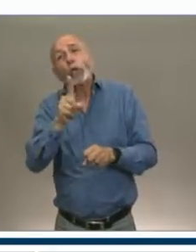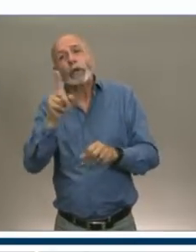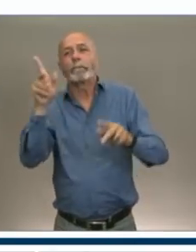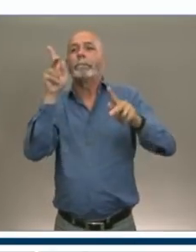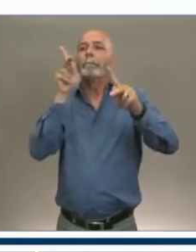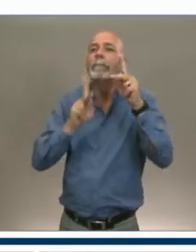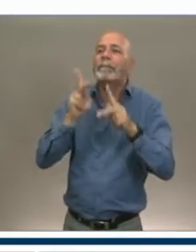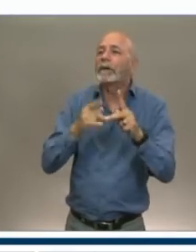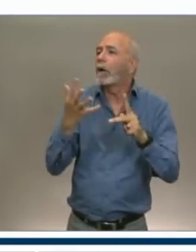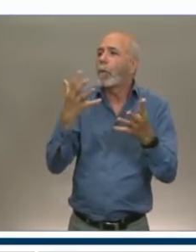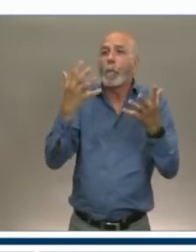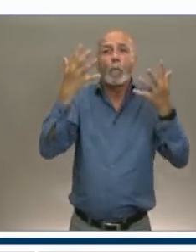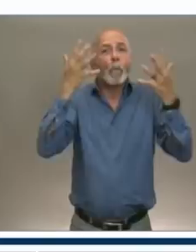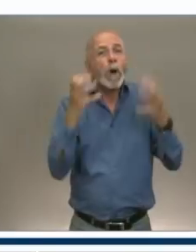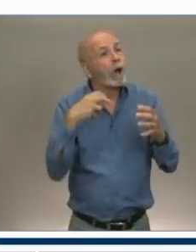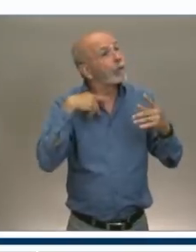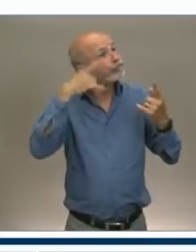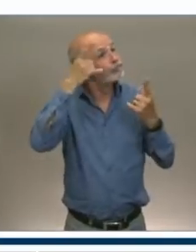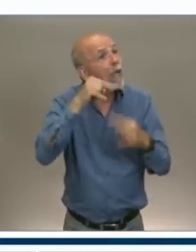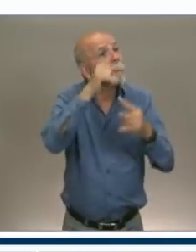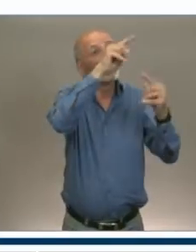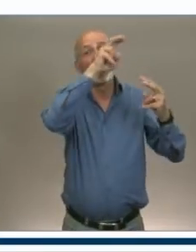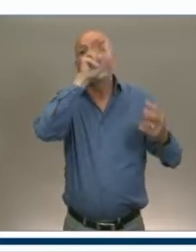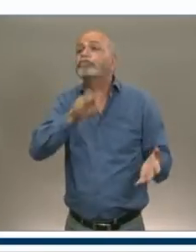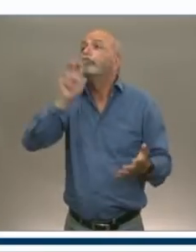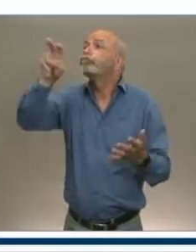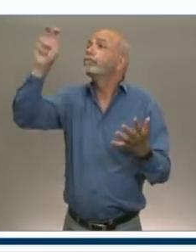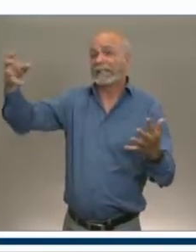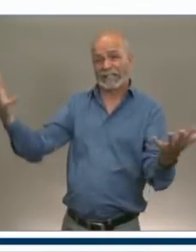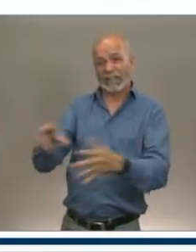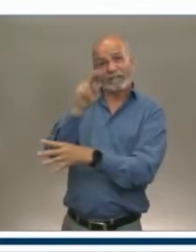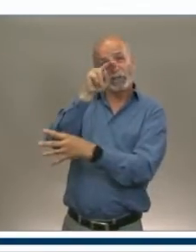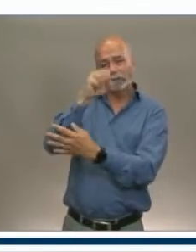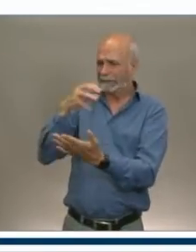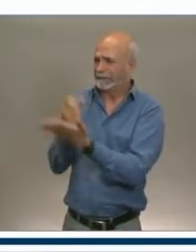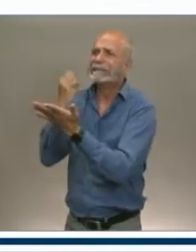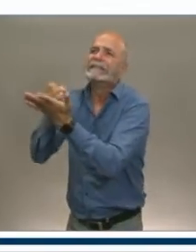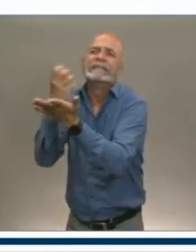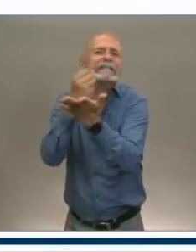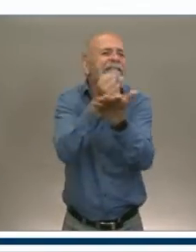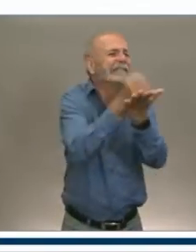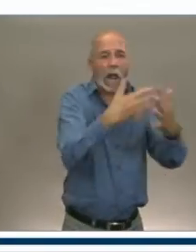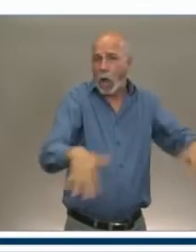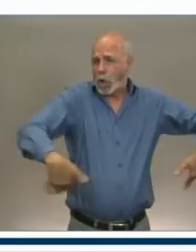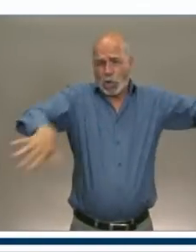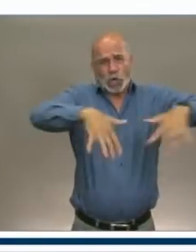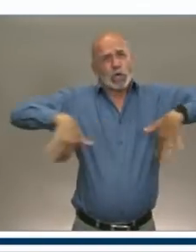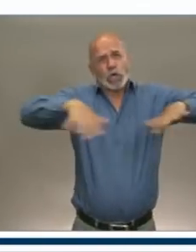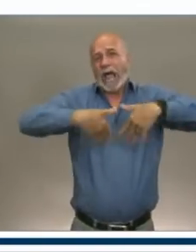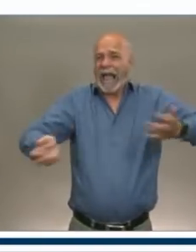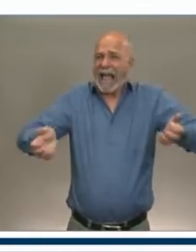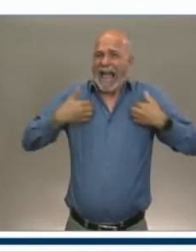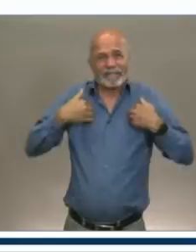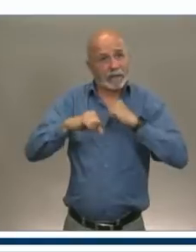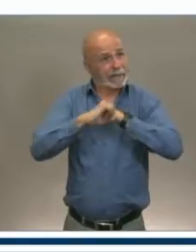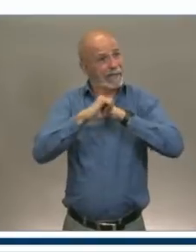seeking to travel, that Nova Scotia is also on their – is front of mind with this advertising campaign.